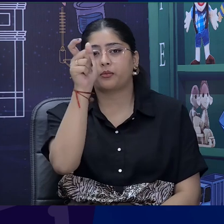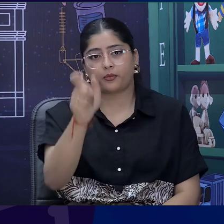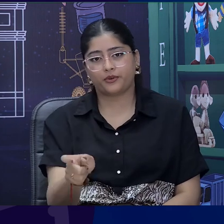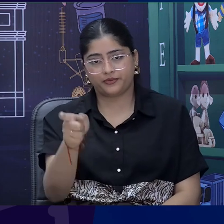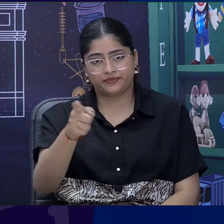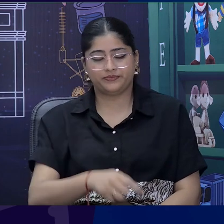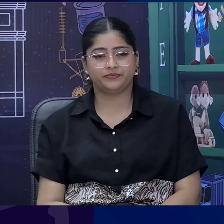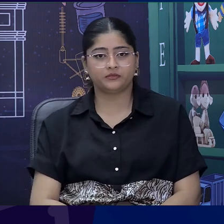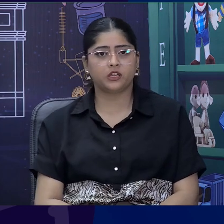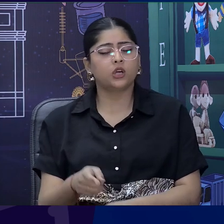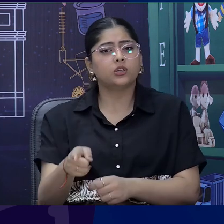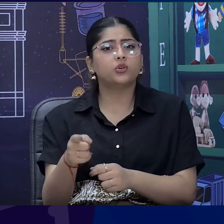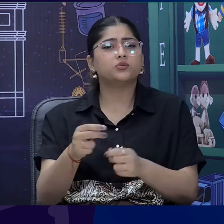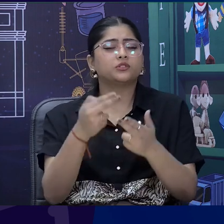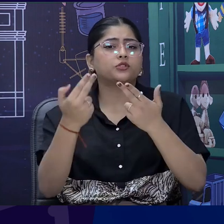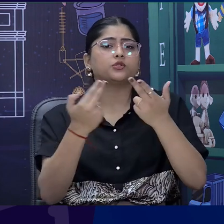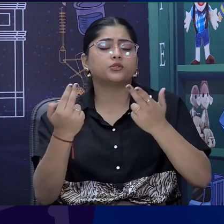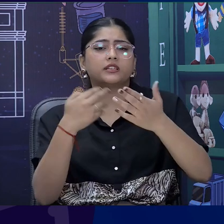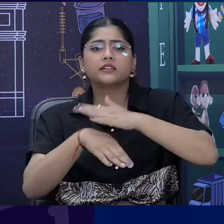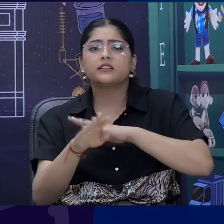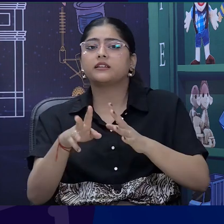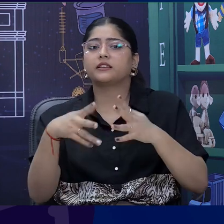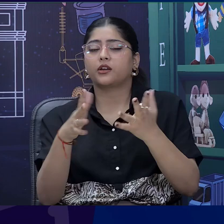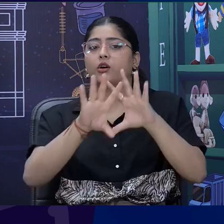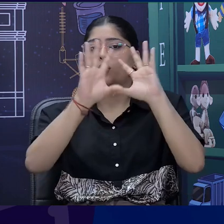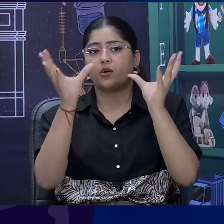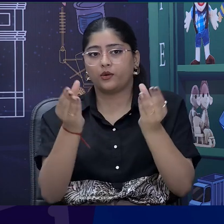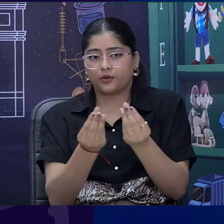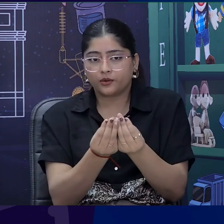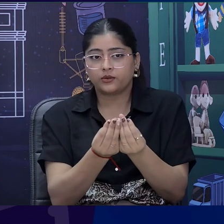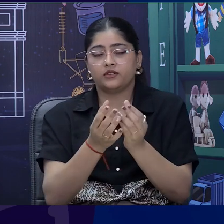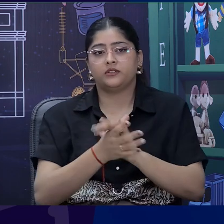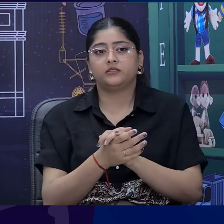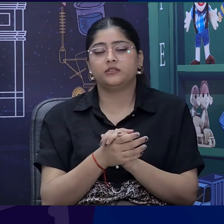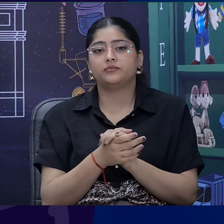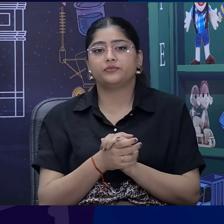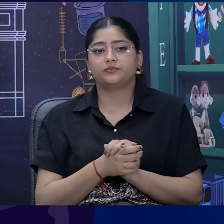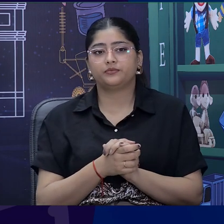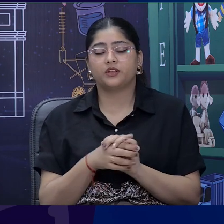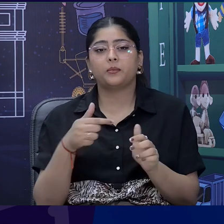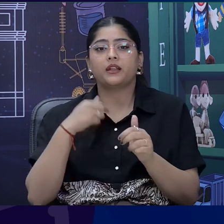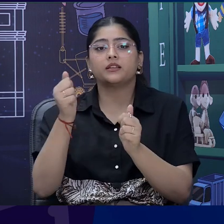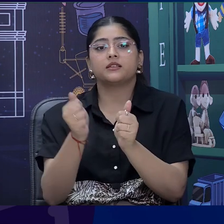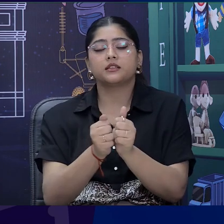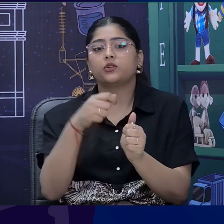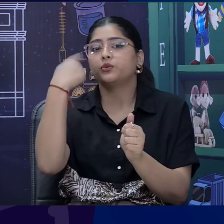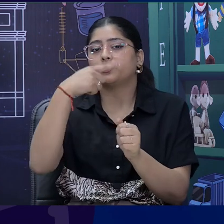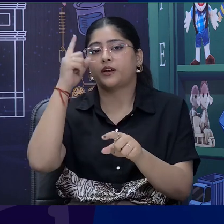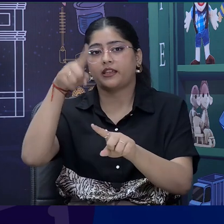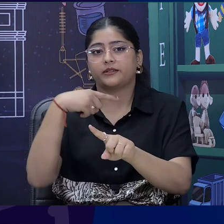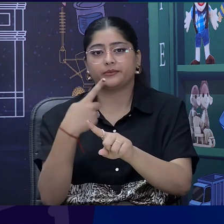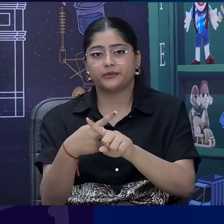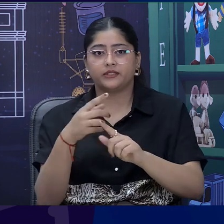he is from and what he is doing in this particular poem. For these details, we have joined by our experts.